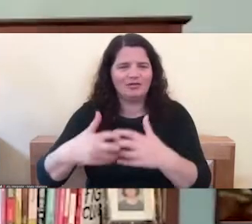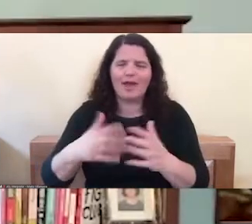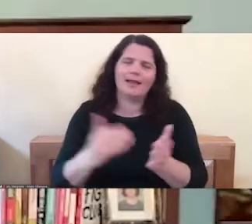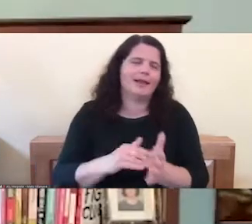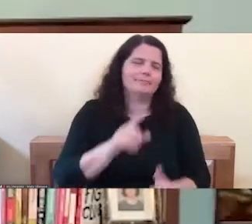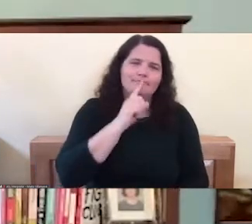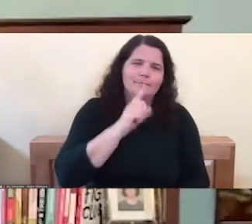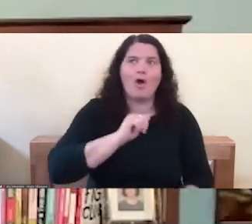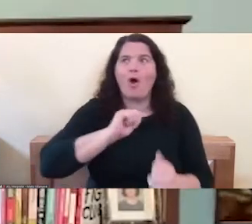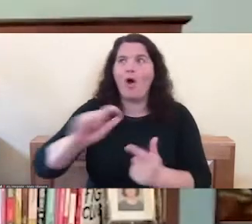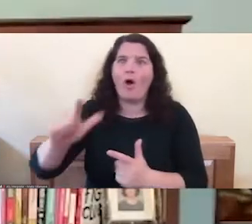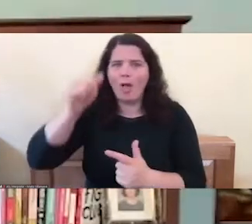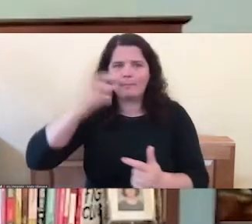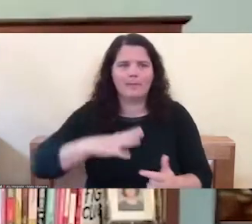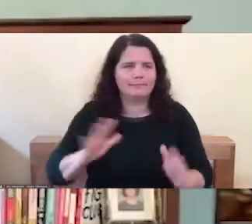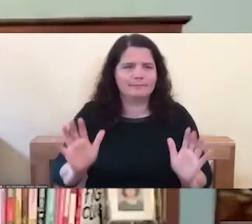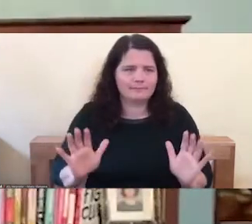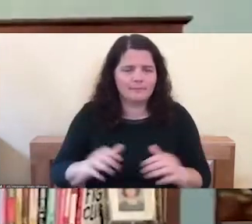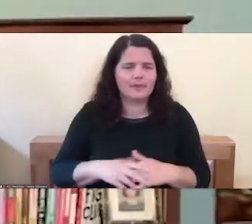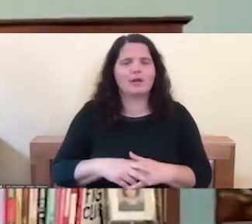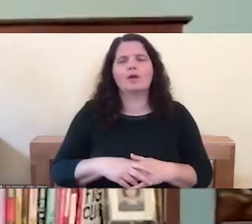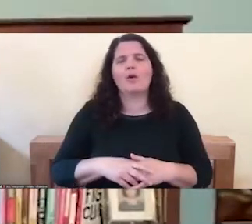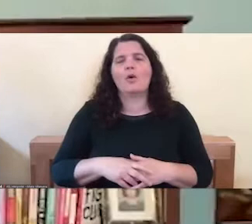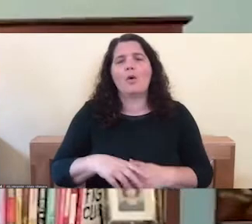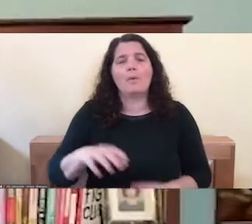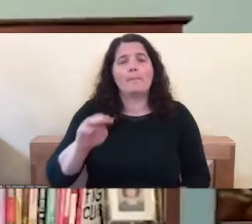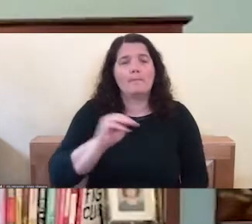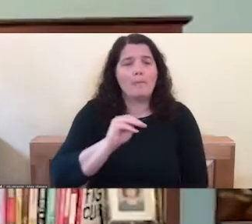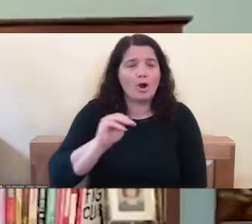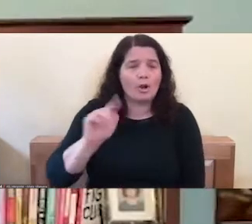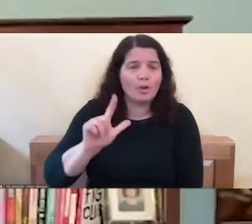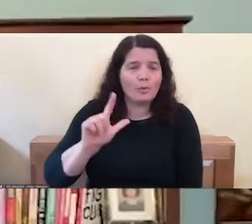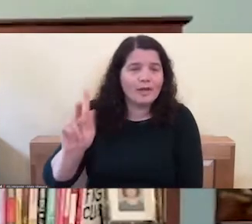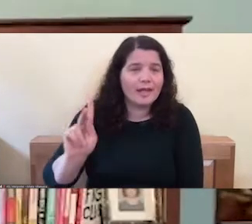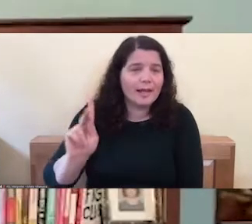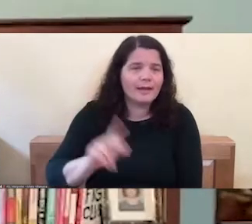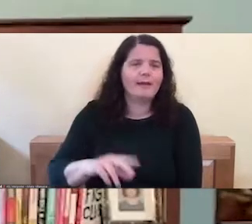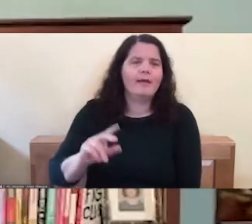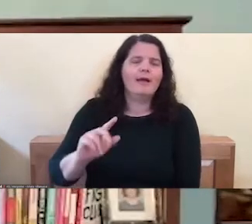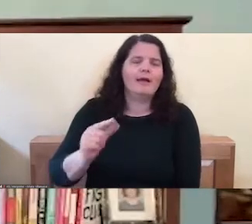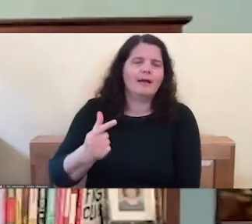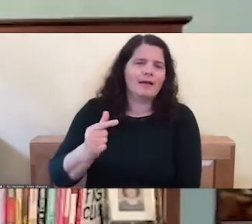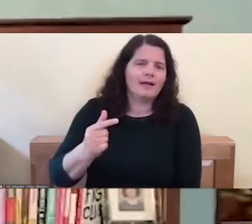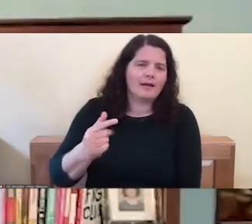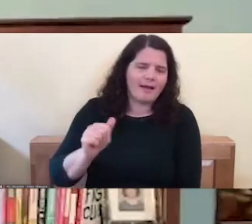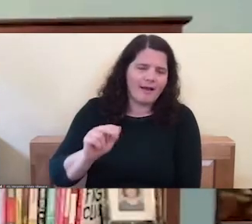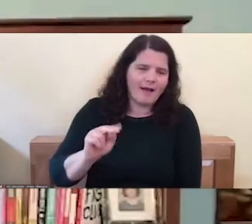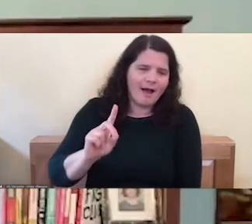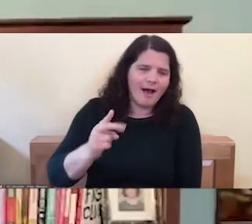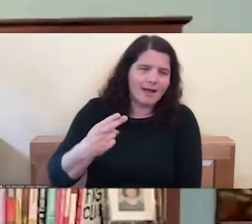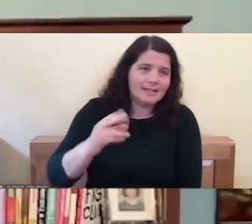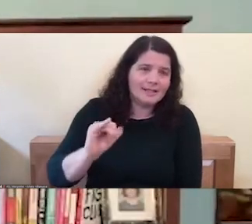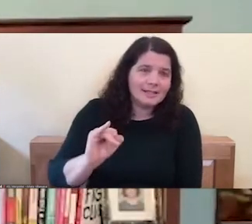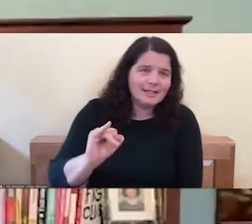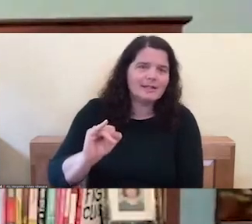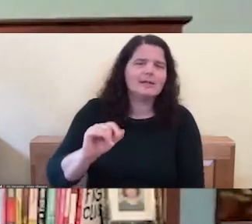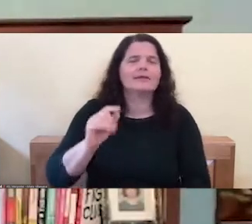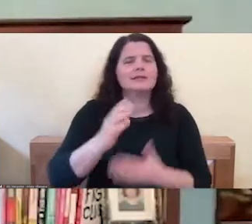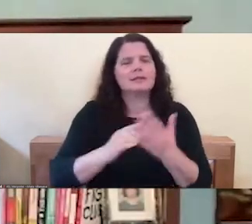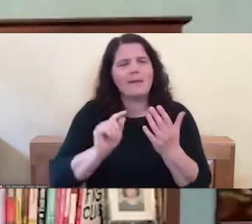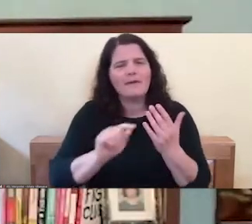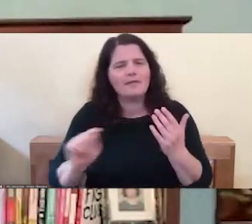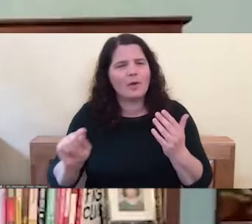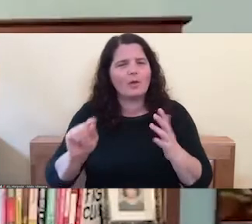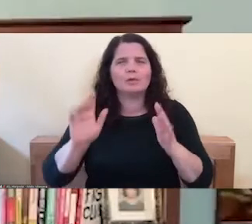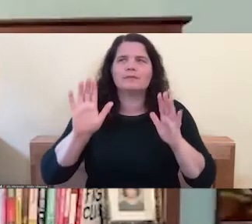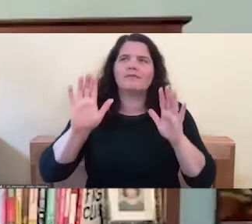my mind, if you look at like what Martin Luther King was talking about or Gandhi, I mean, some of these great leaders of social change that